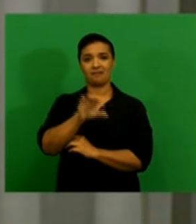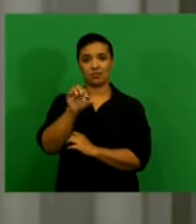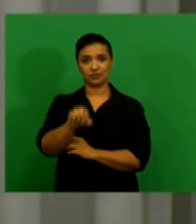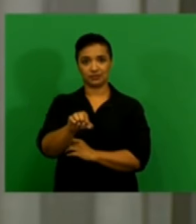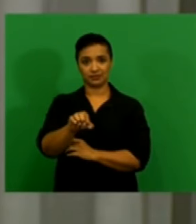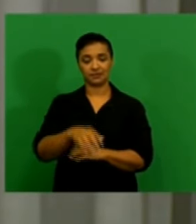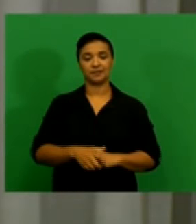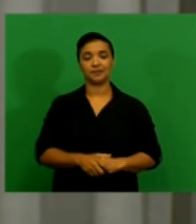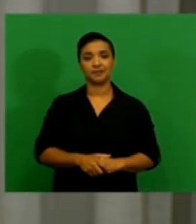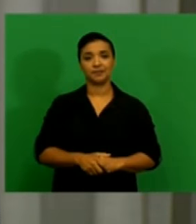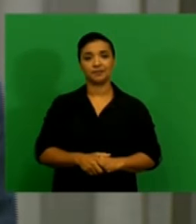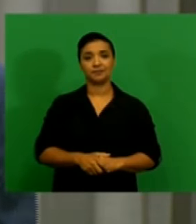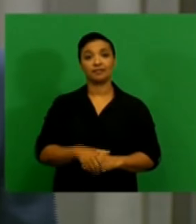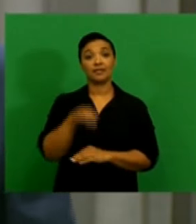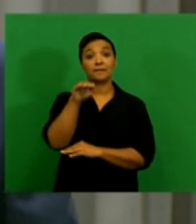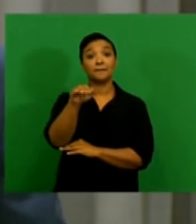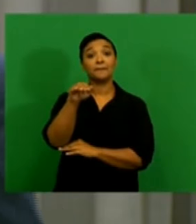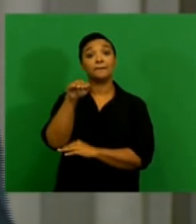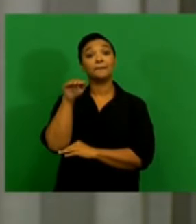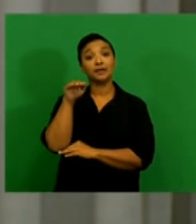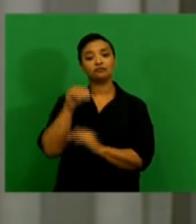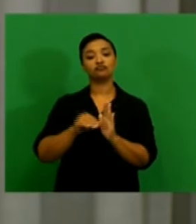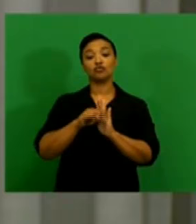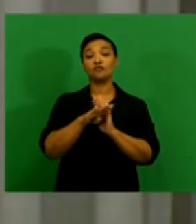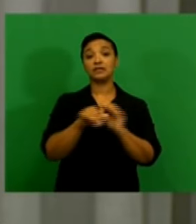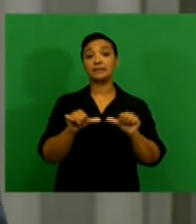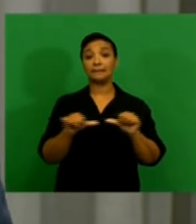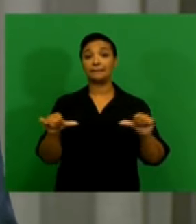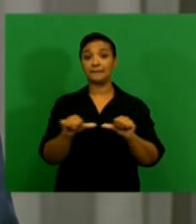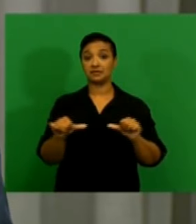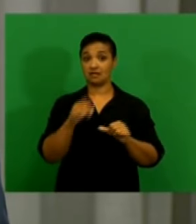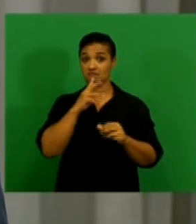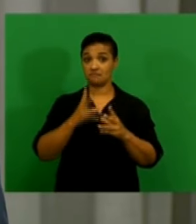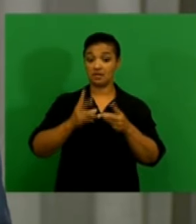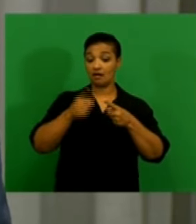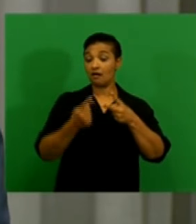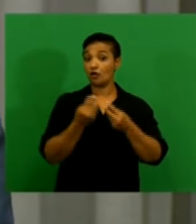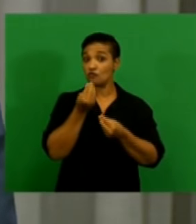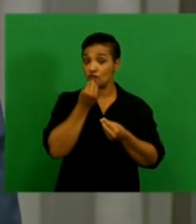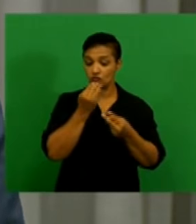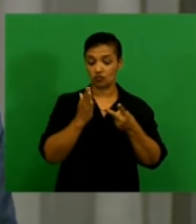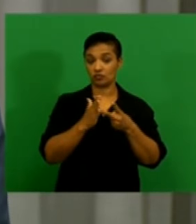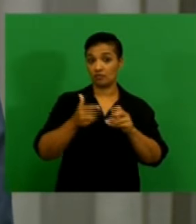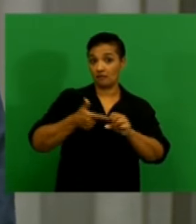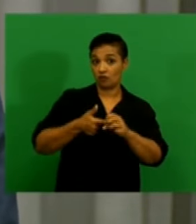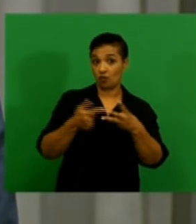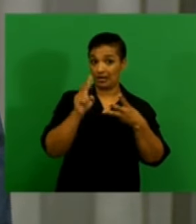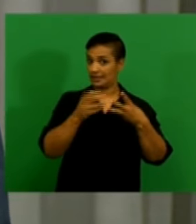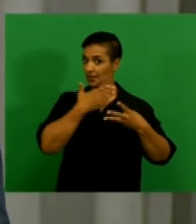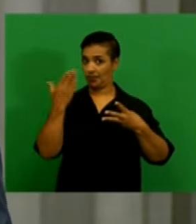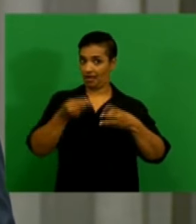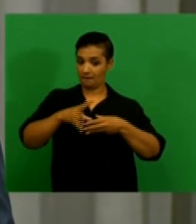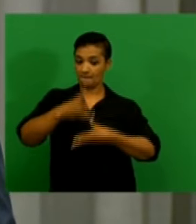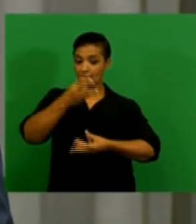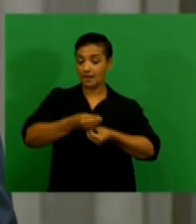The bank's measure of core inflation, which excludes food, fuel, and electricity, measured